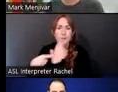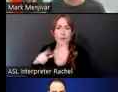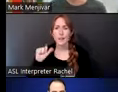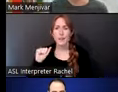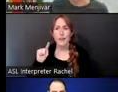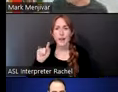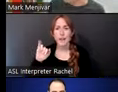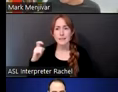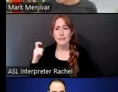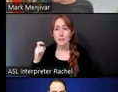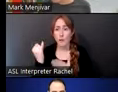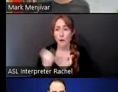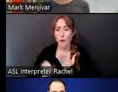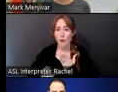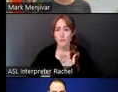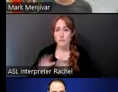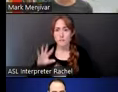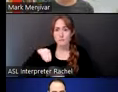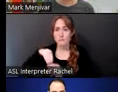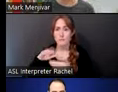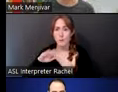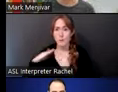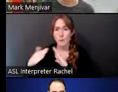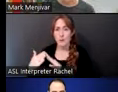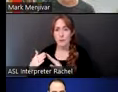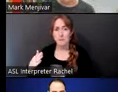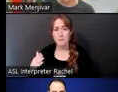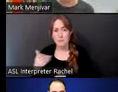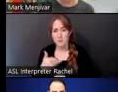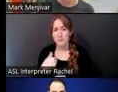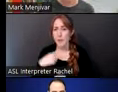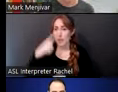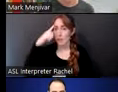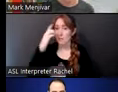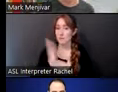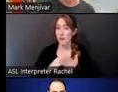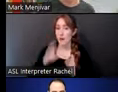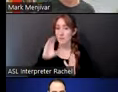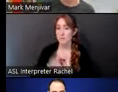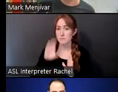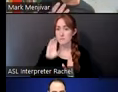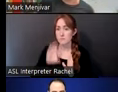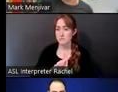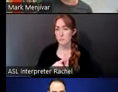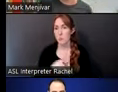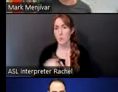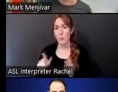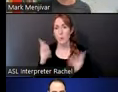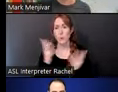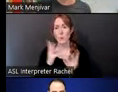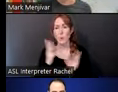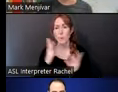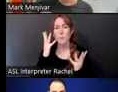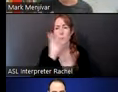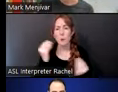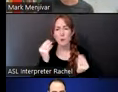did an installation of it. And the thing, you I thought that some of the images were really compelling and beautiful and, you know, wanted people to begin to